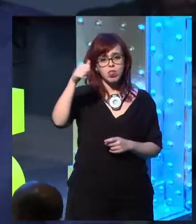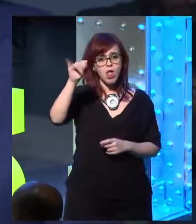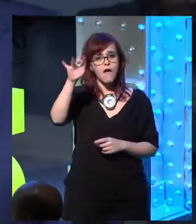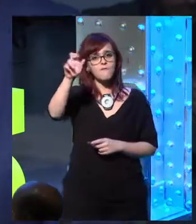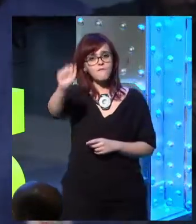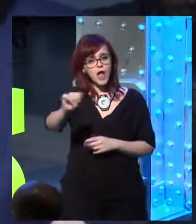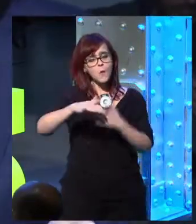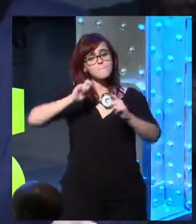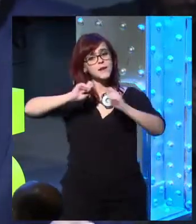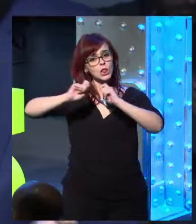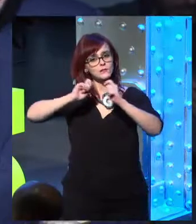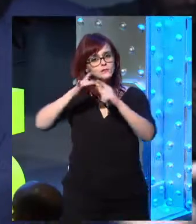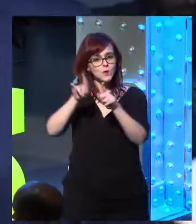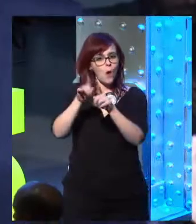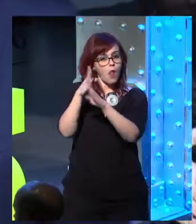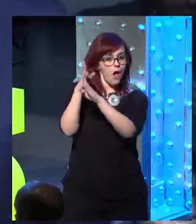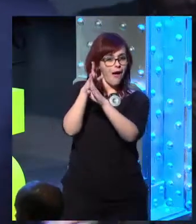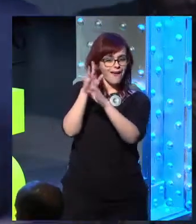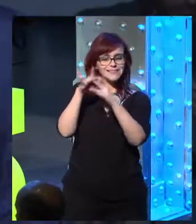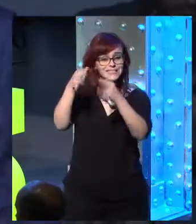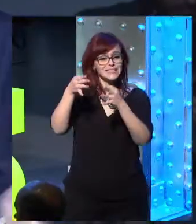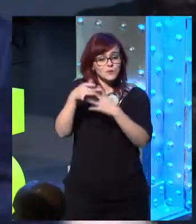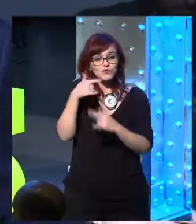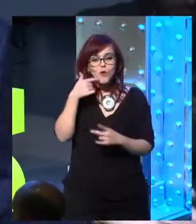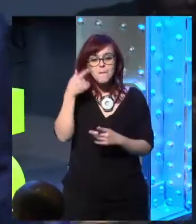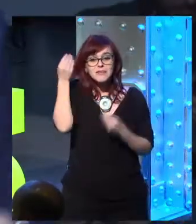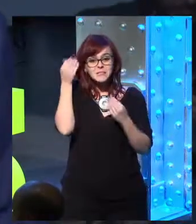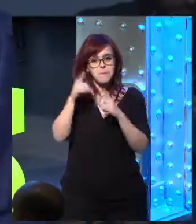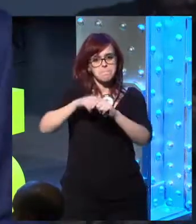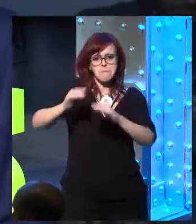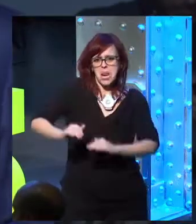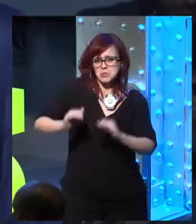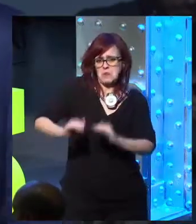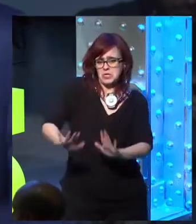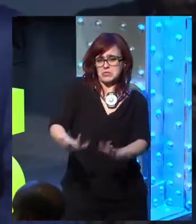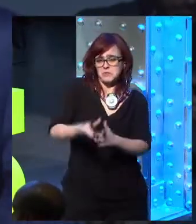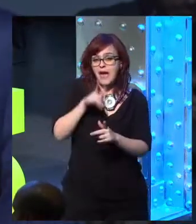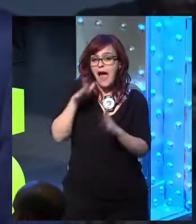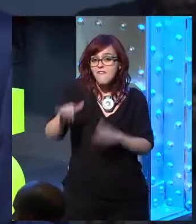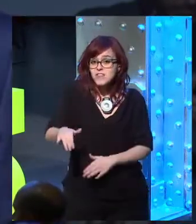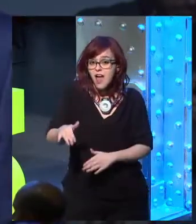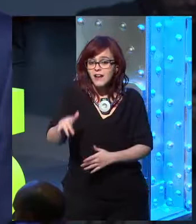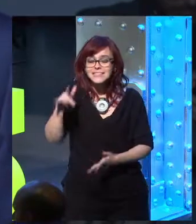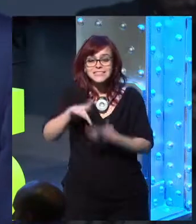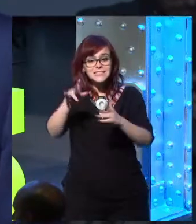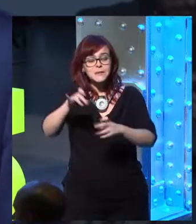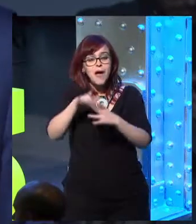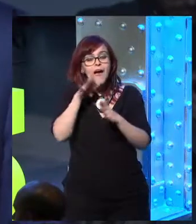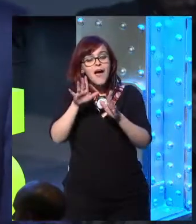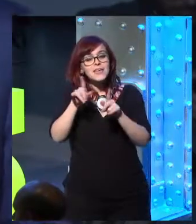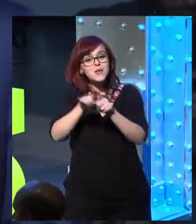to Jose Manuel Zafra who is a journalist on the dark side. I always thought that this journey